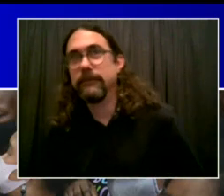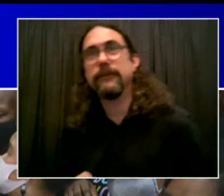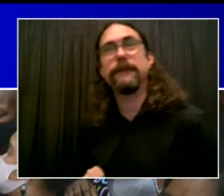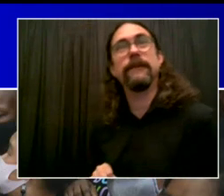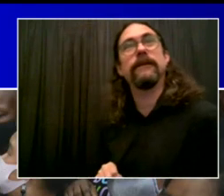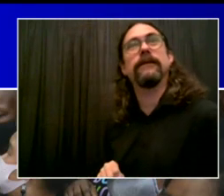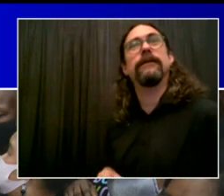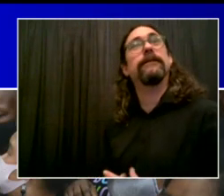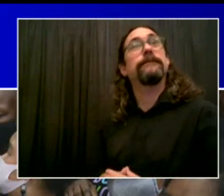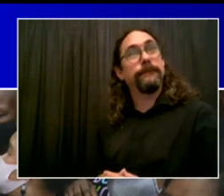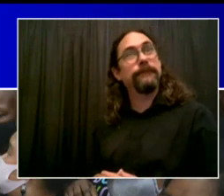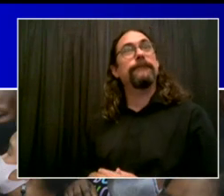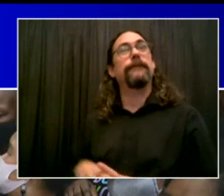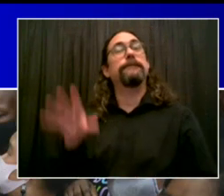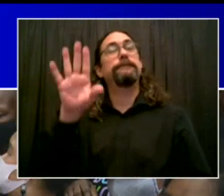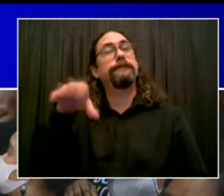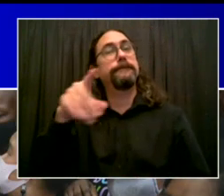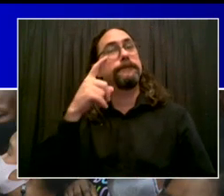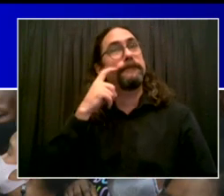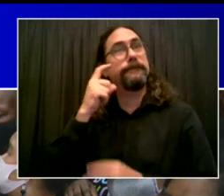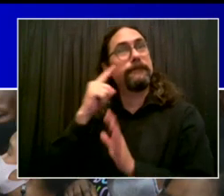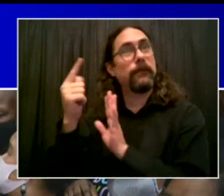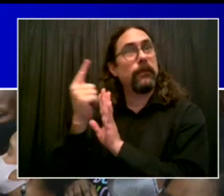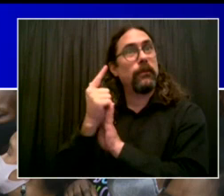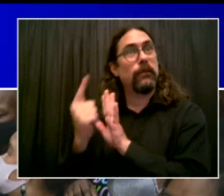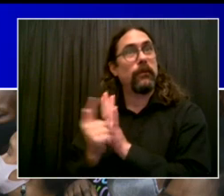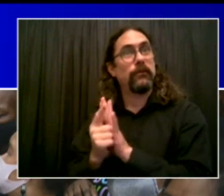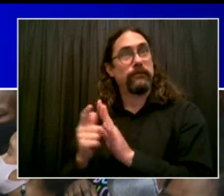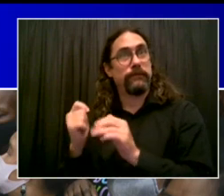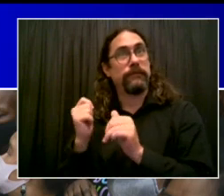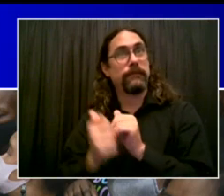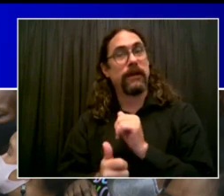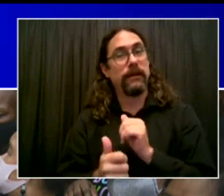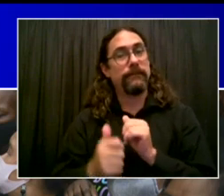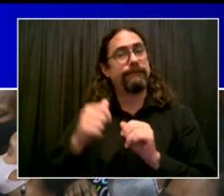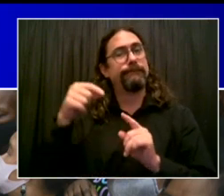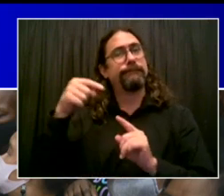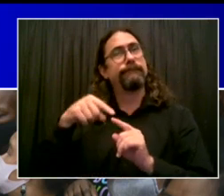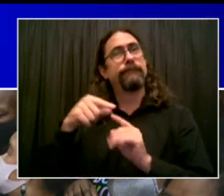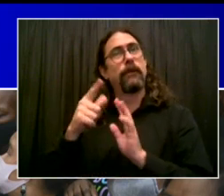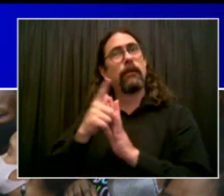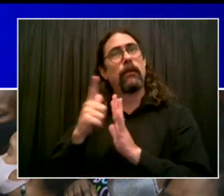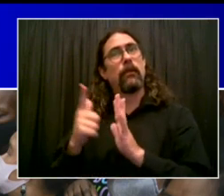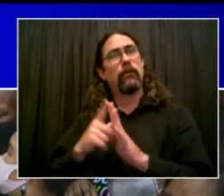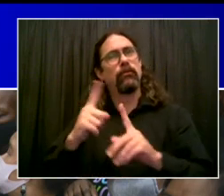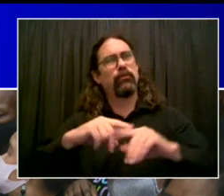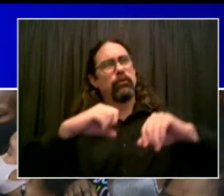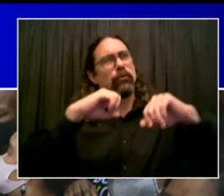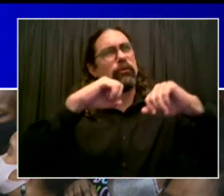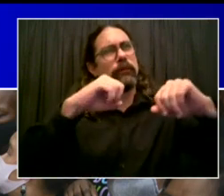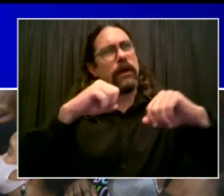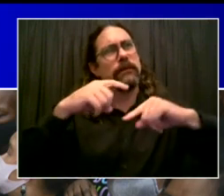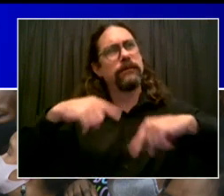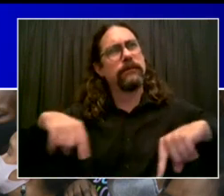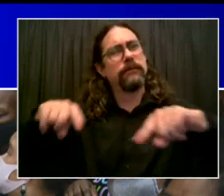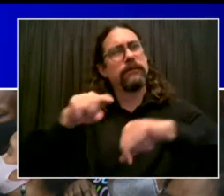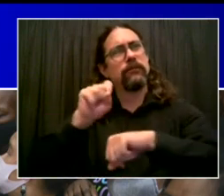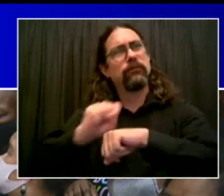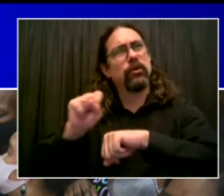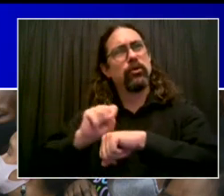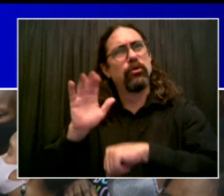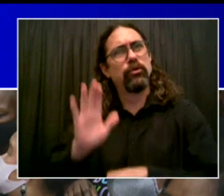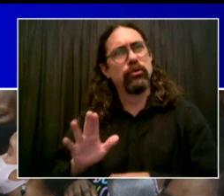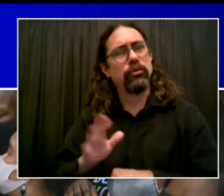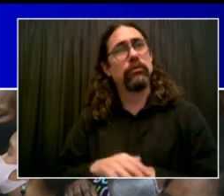Rose, the sponsor, and the legislation made it illegal to discriminate against domestic workers under our New York City human rights law. Such an important